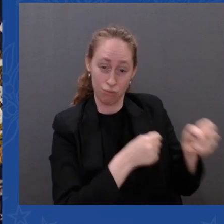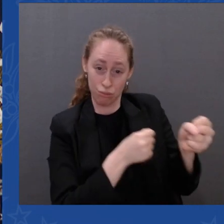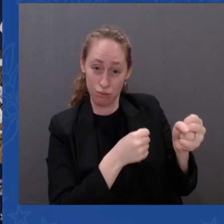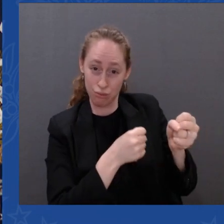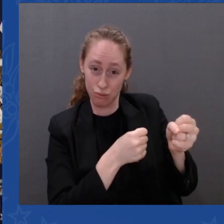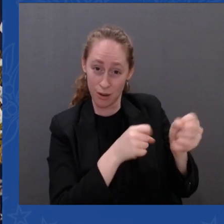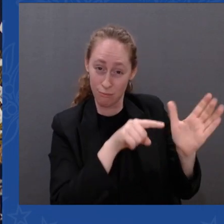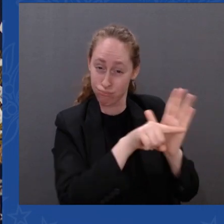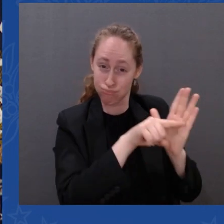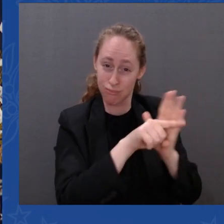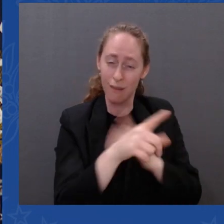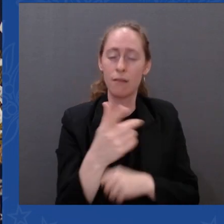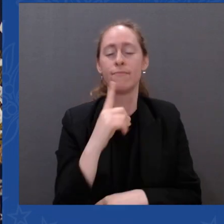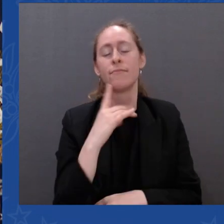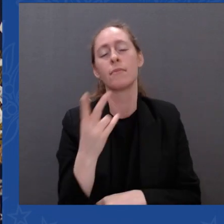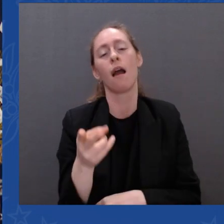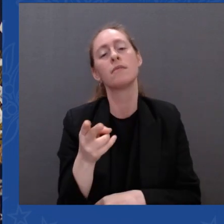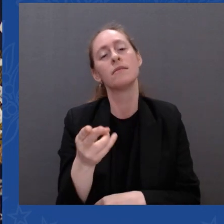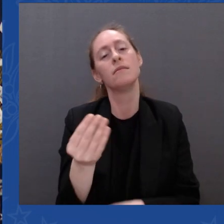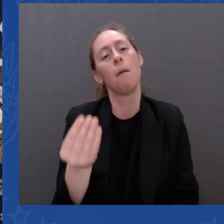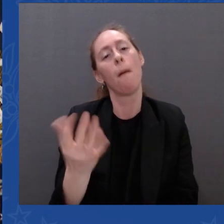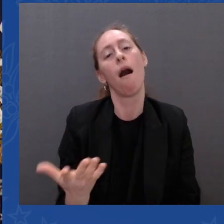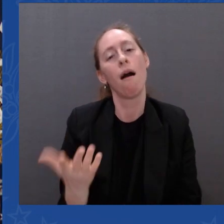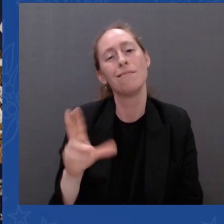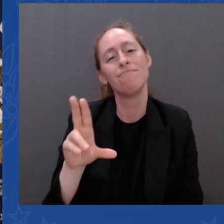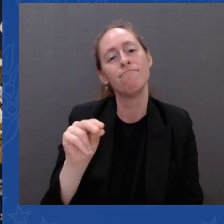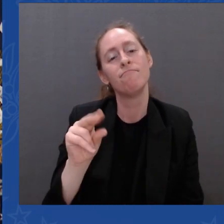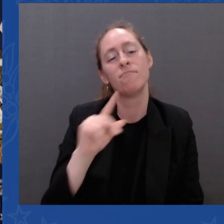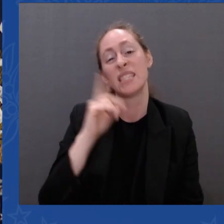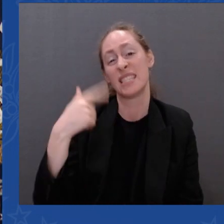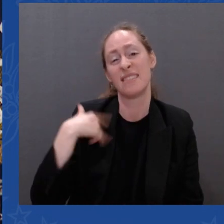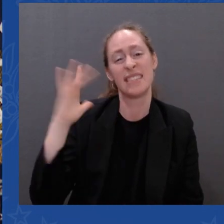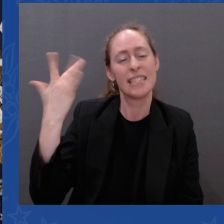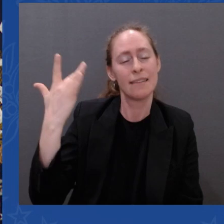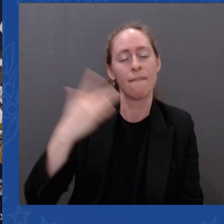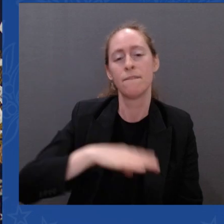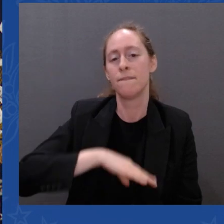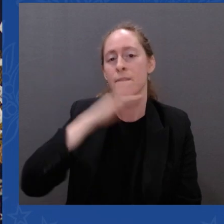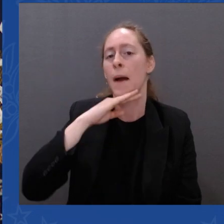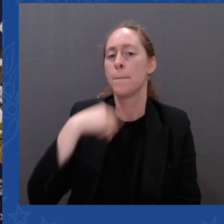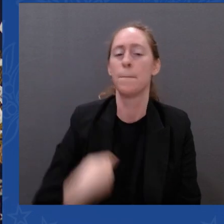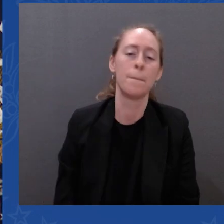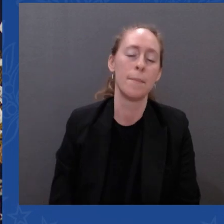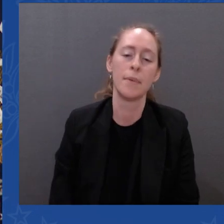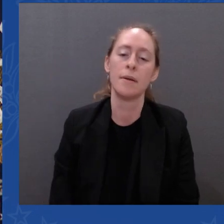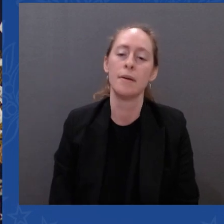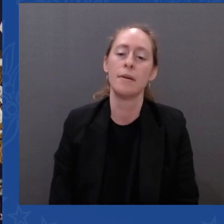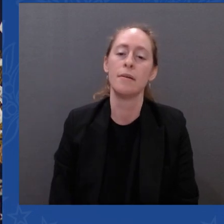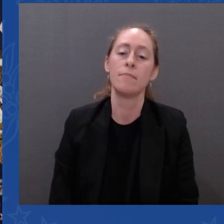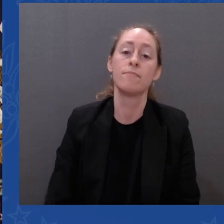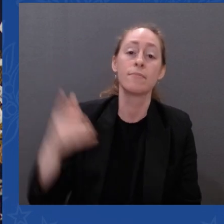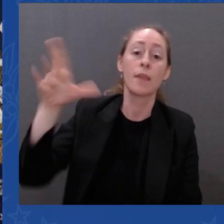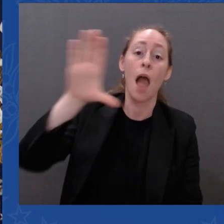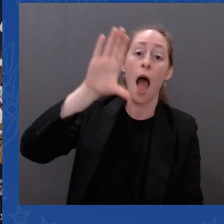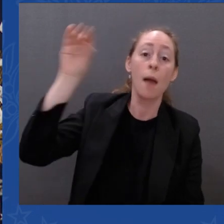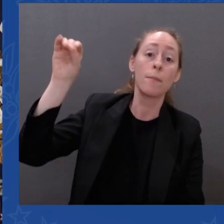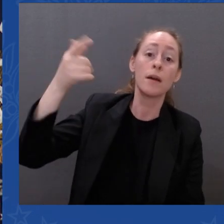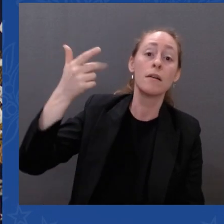And the gun manufacturers have spent two decades aggressively marking assault weapons, which make them the most and largest profit.